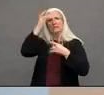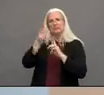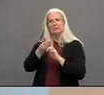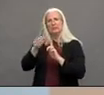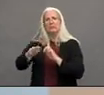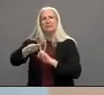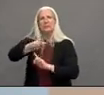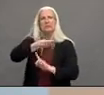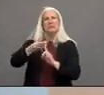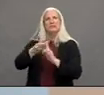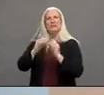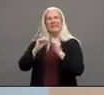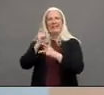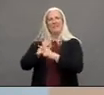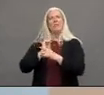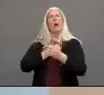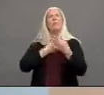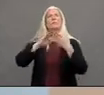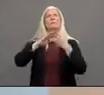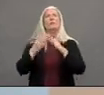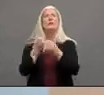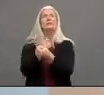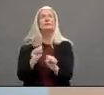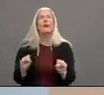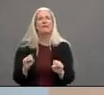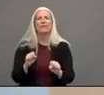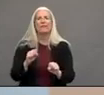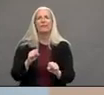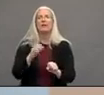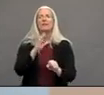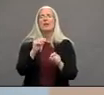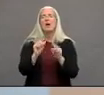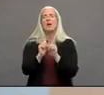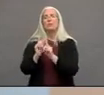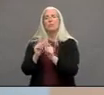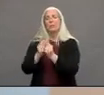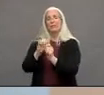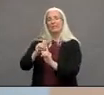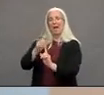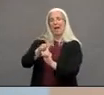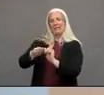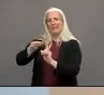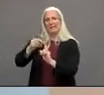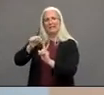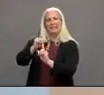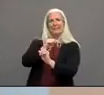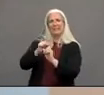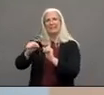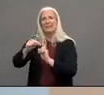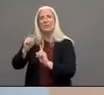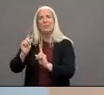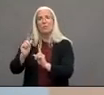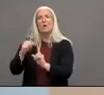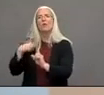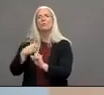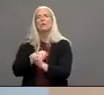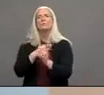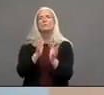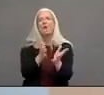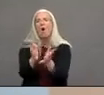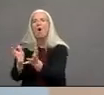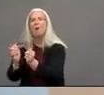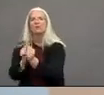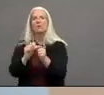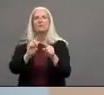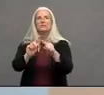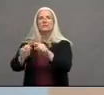that we've returned to is contact tracing so we when we talk to COVID positive people people we identify anyone